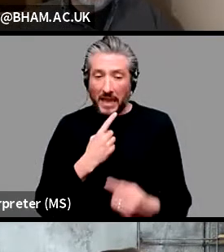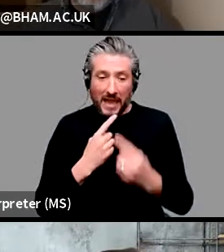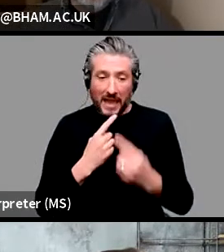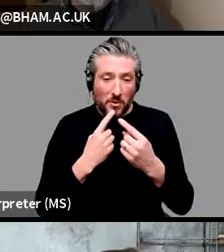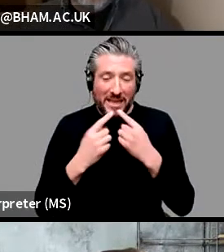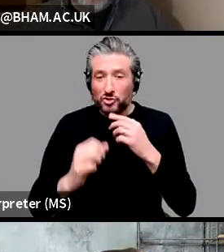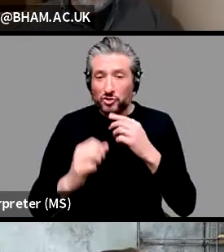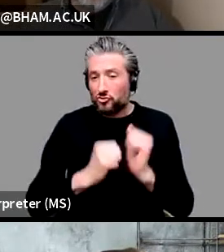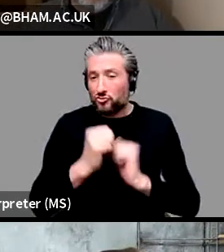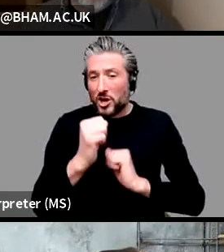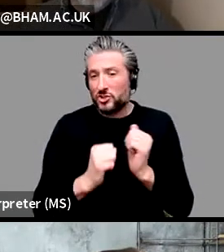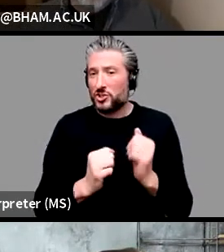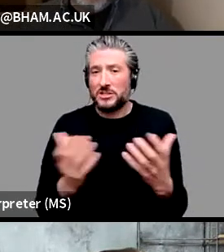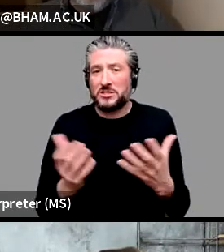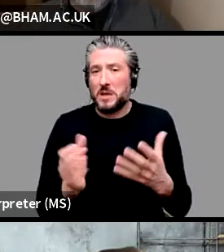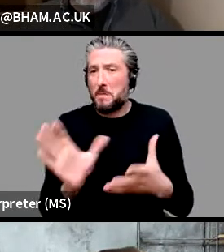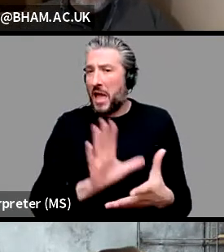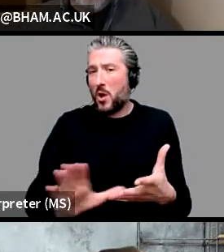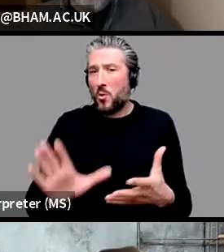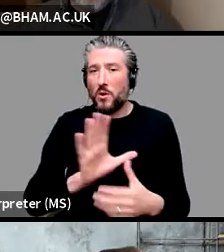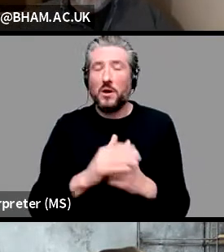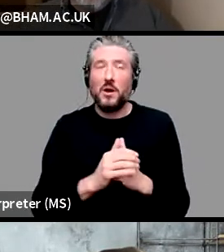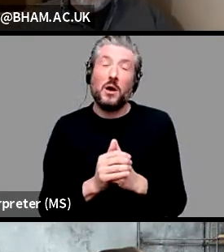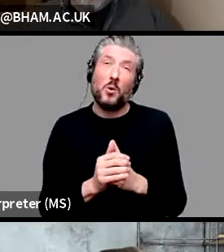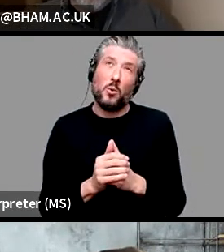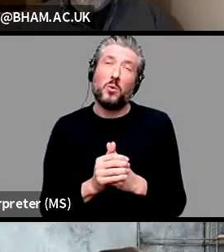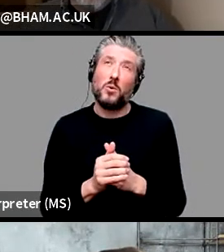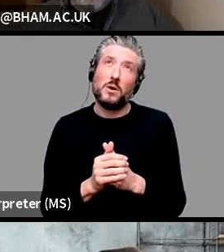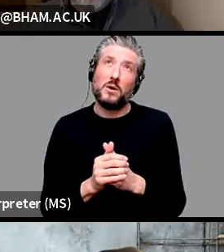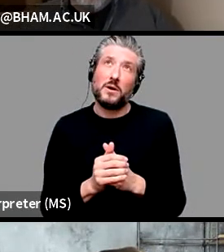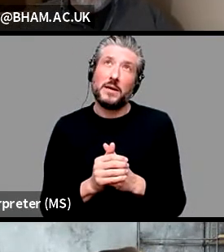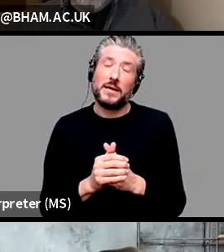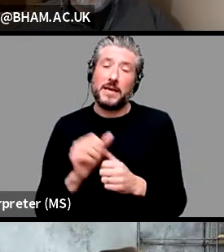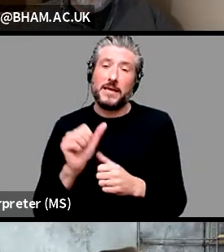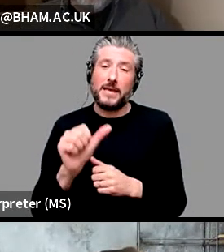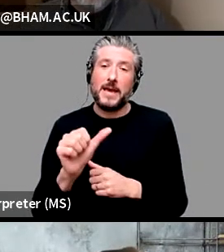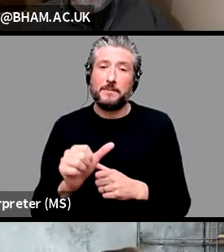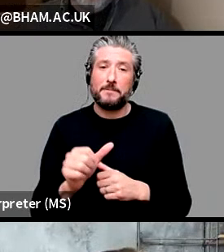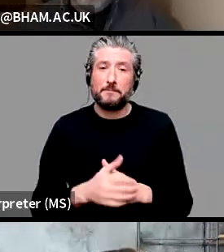but, um, yeah, so, uh,